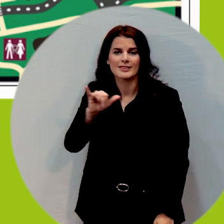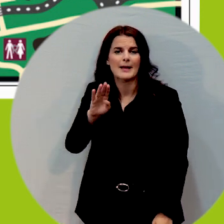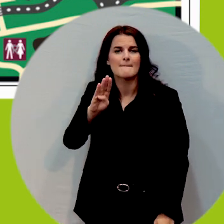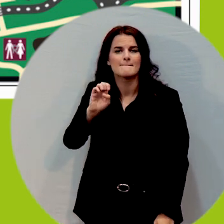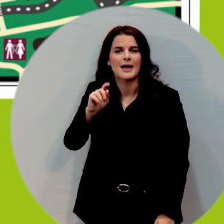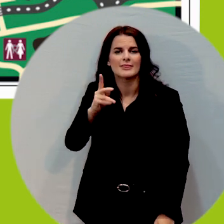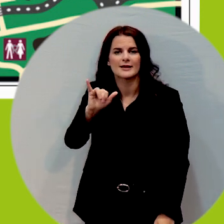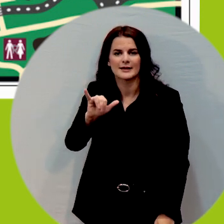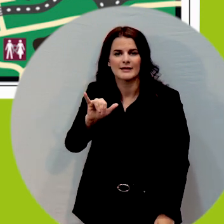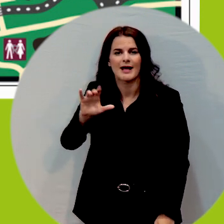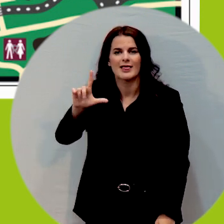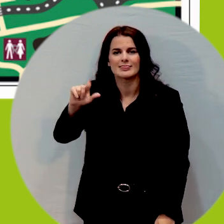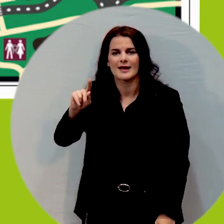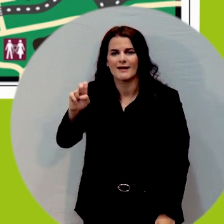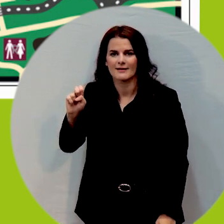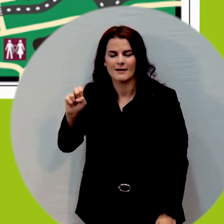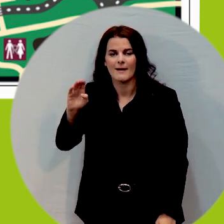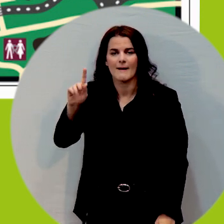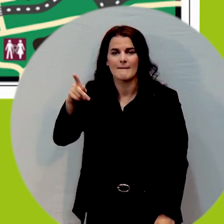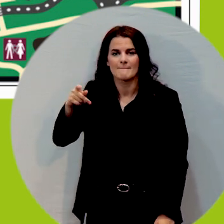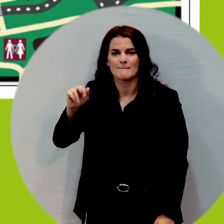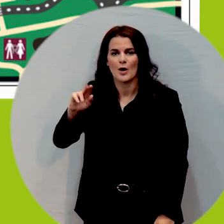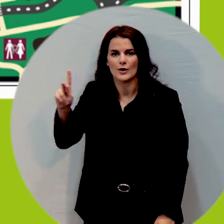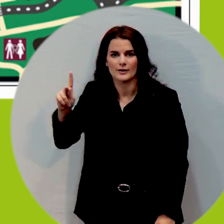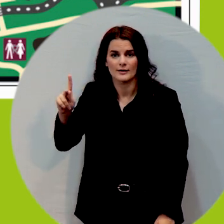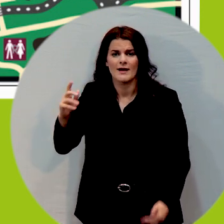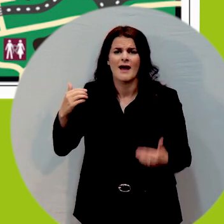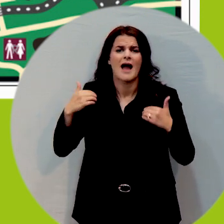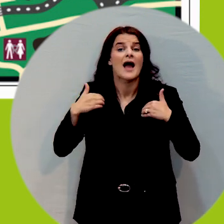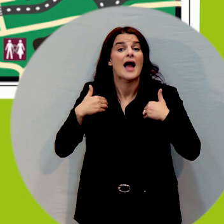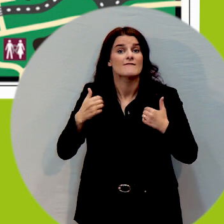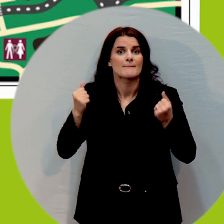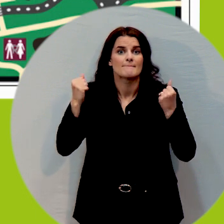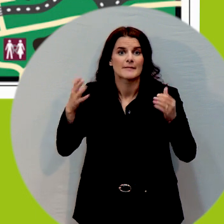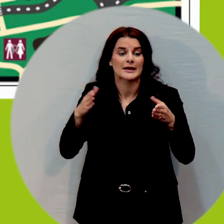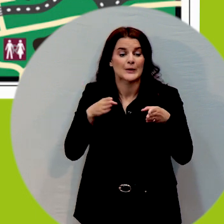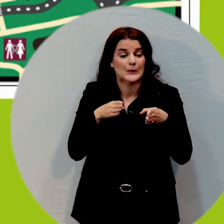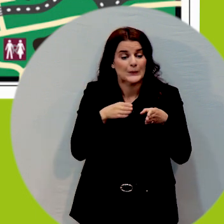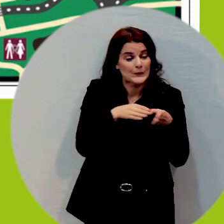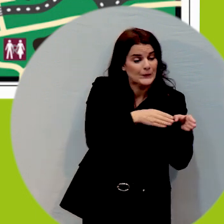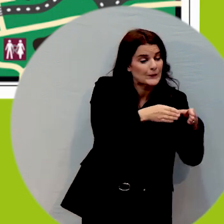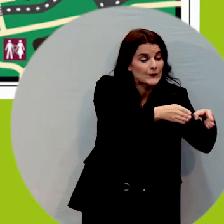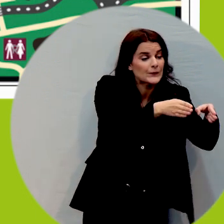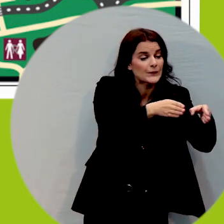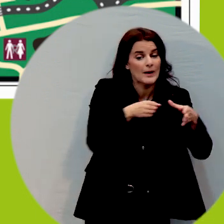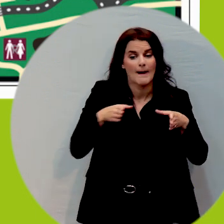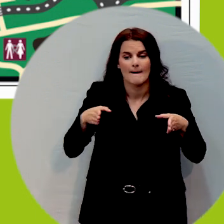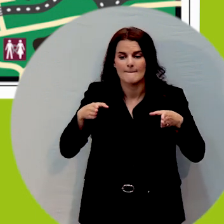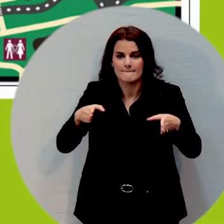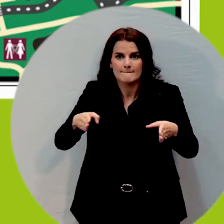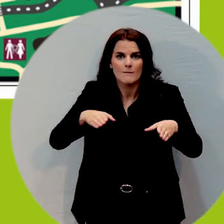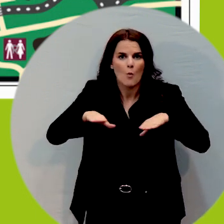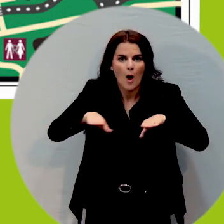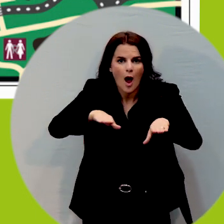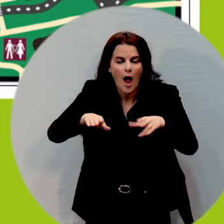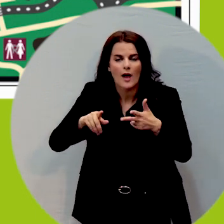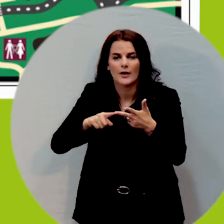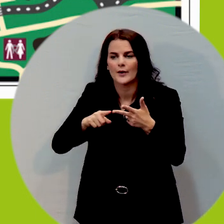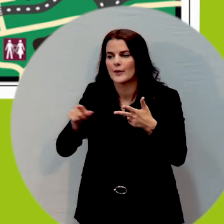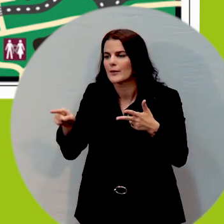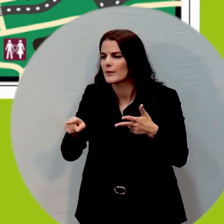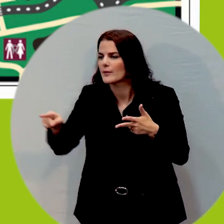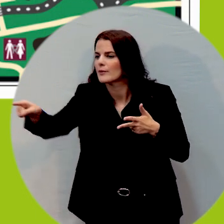there's quite a lot of trail pathways sidewalks where is everything